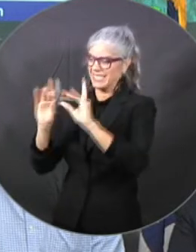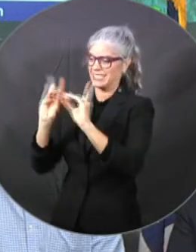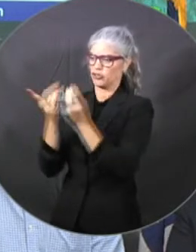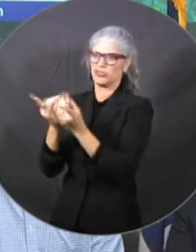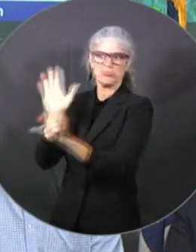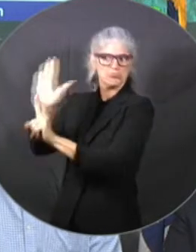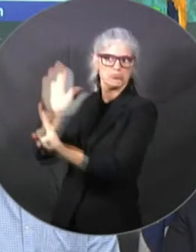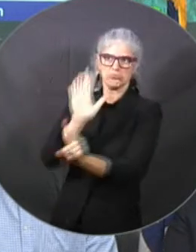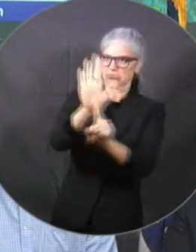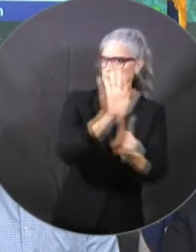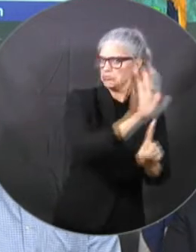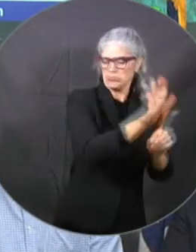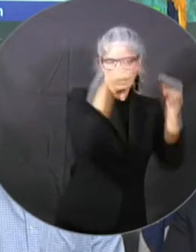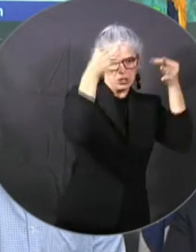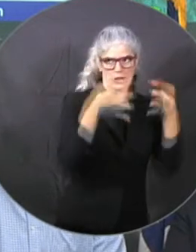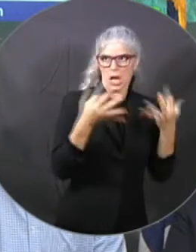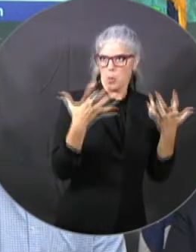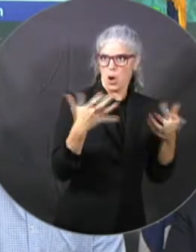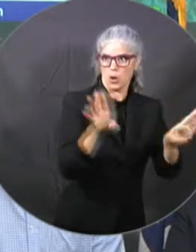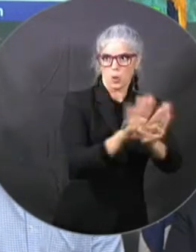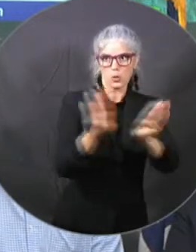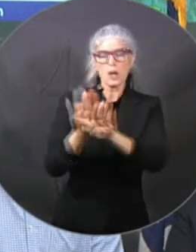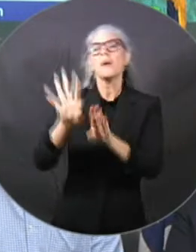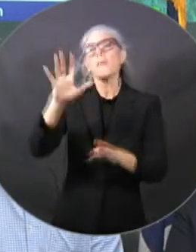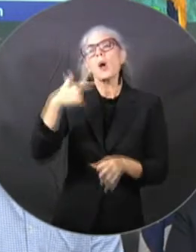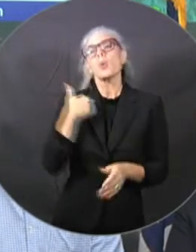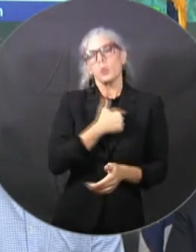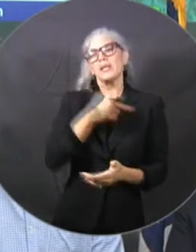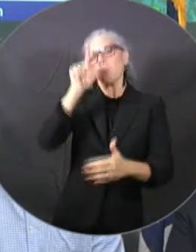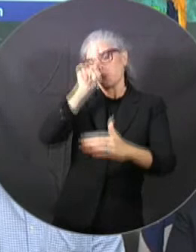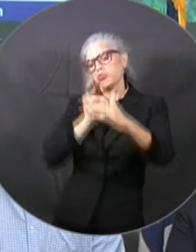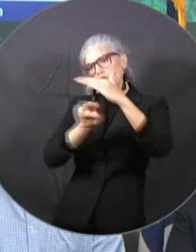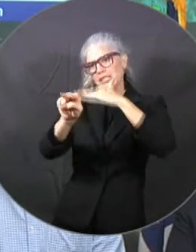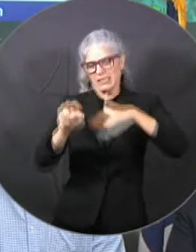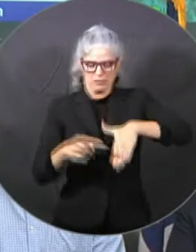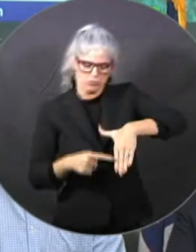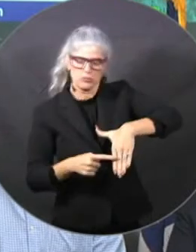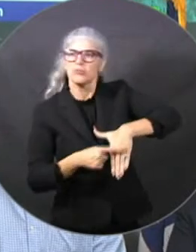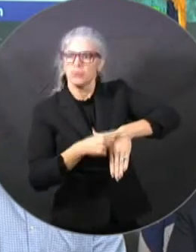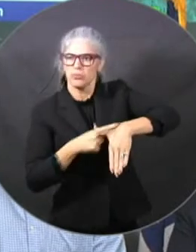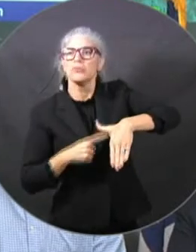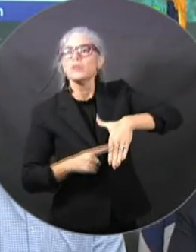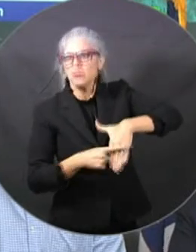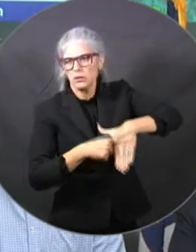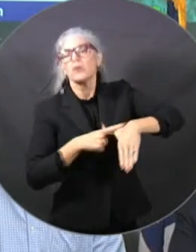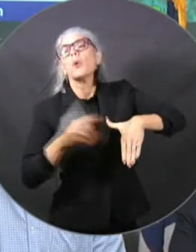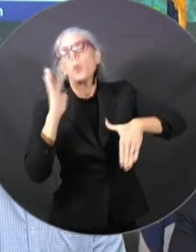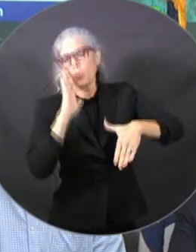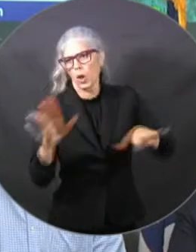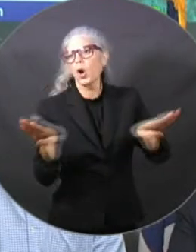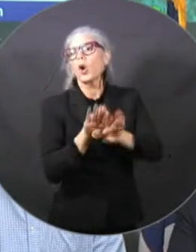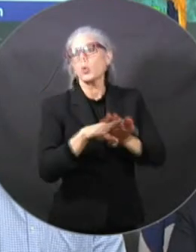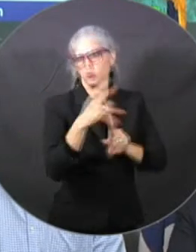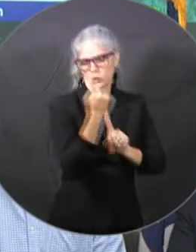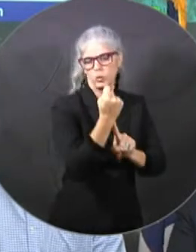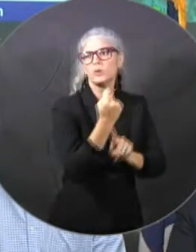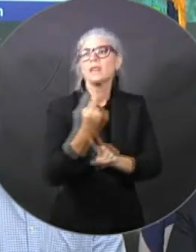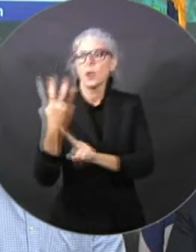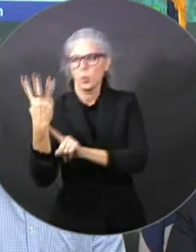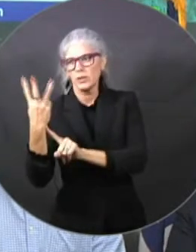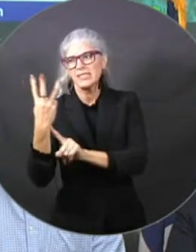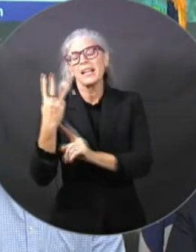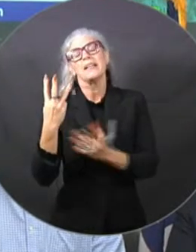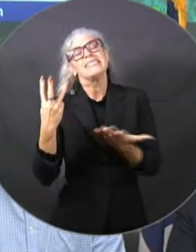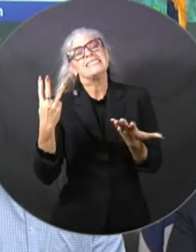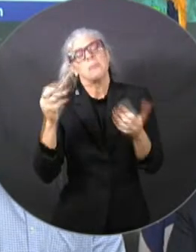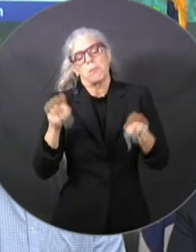along the Gulf Coast of Florida for both Tuesday and Wednesday and perhaps even even beyond that power.